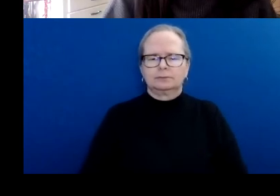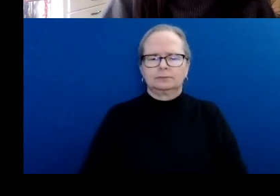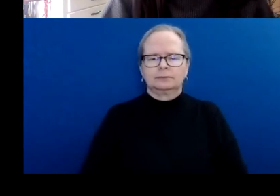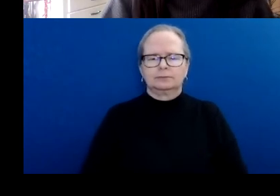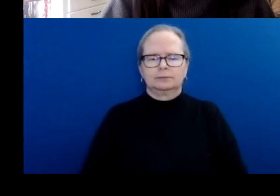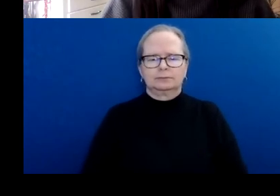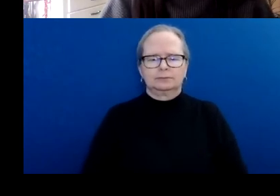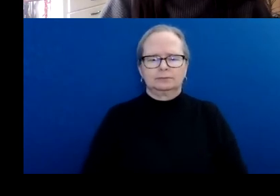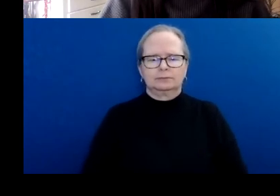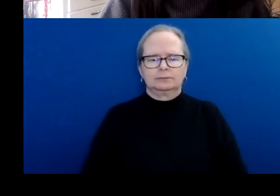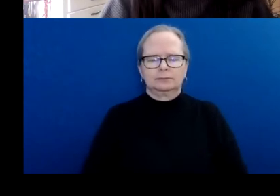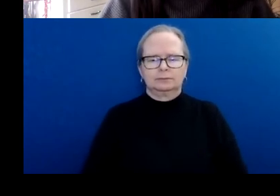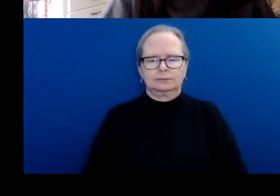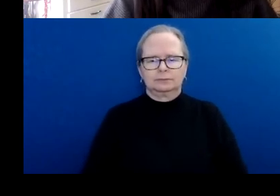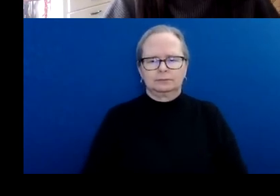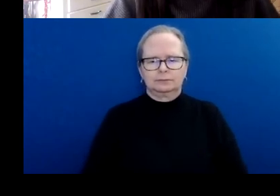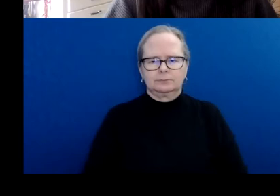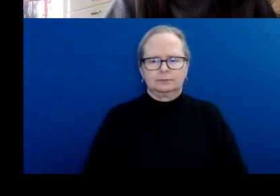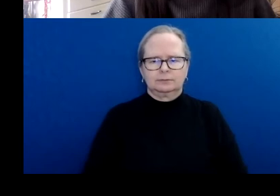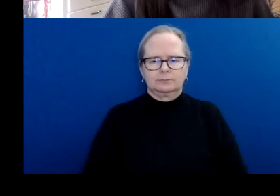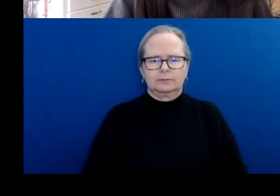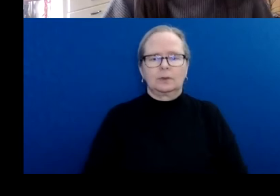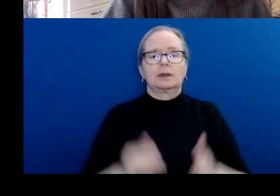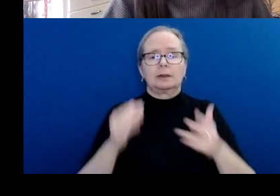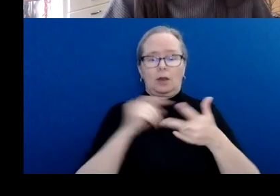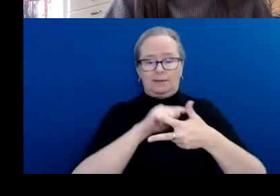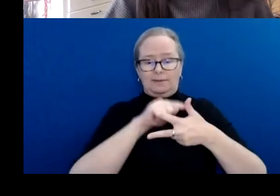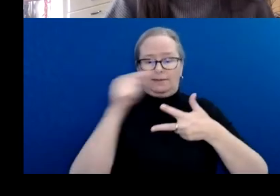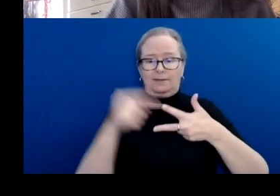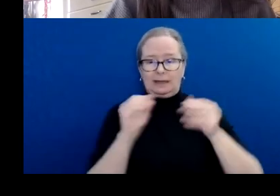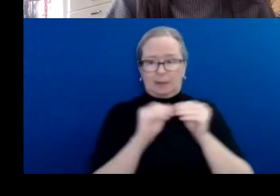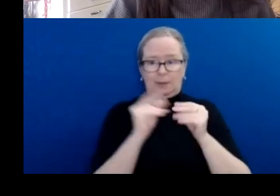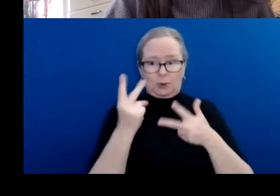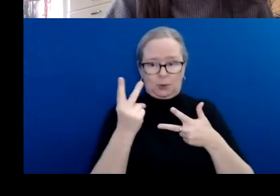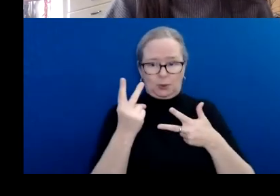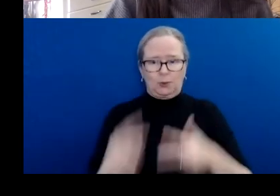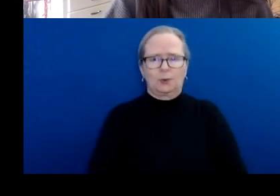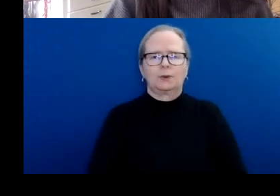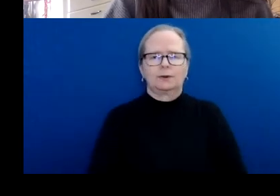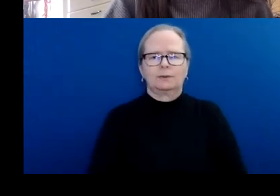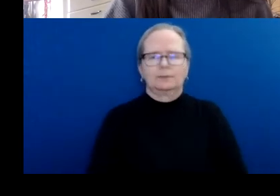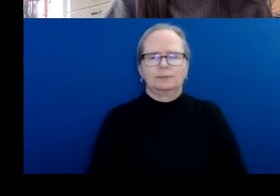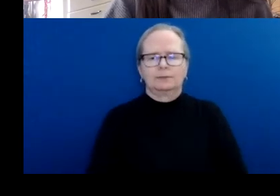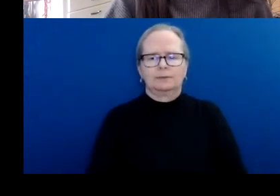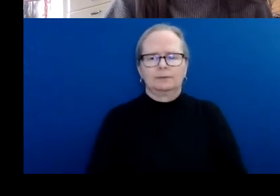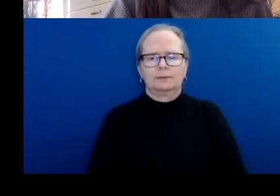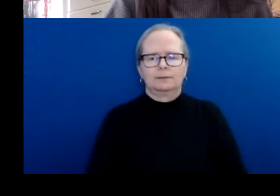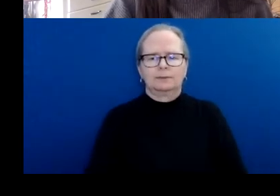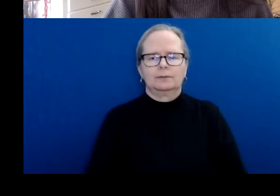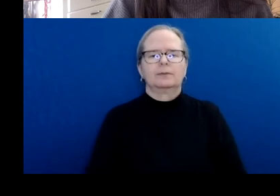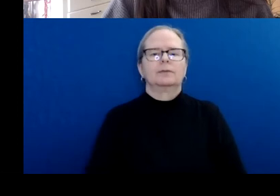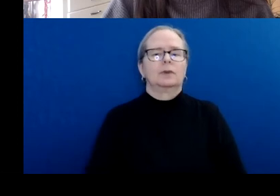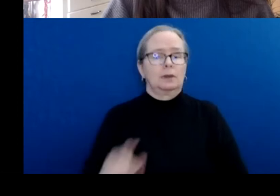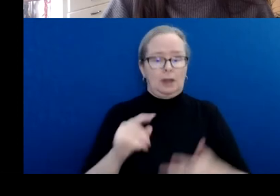Criteria number two, the application demonstrates a deep understanding of what is required to undertake the project.